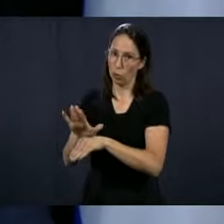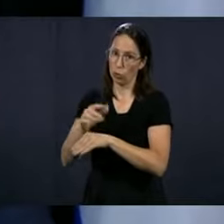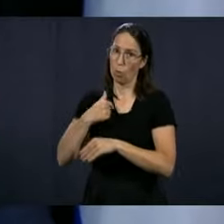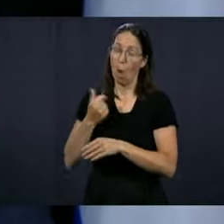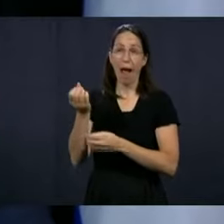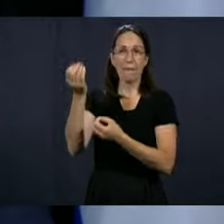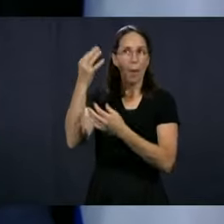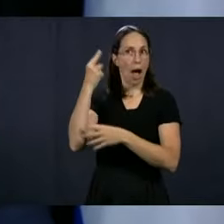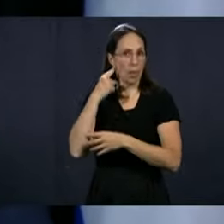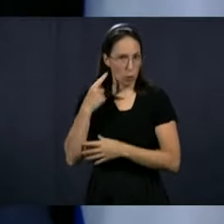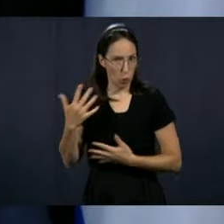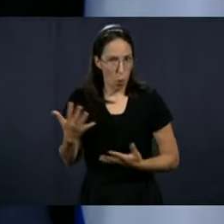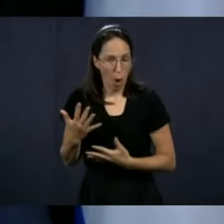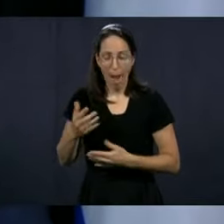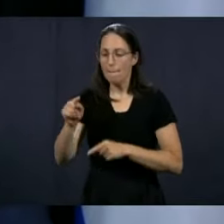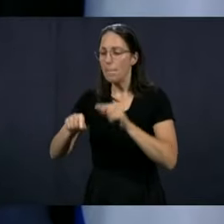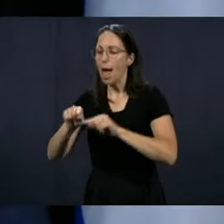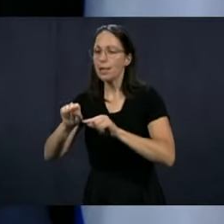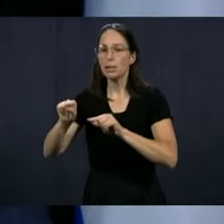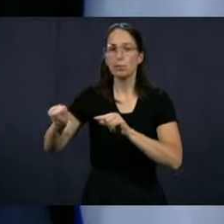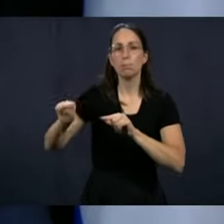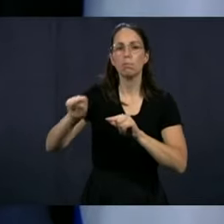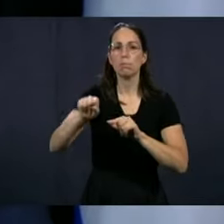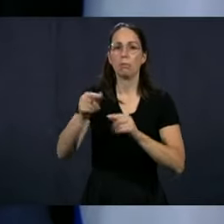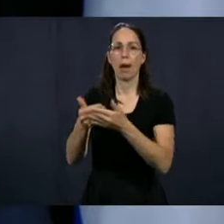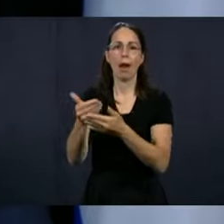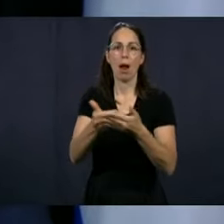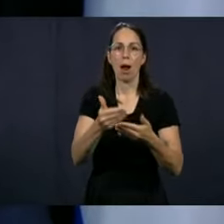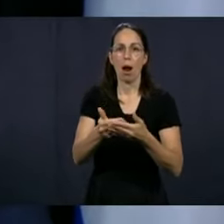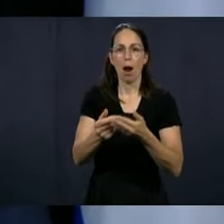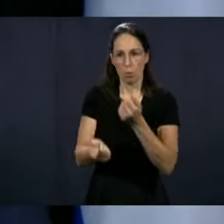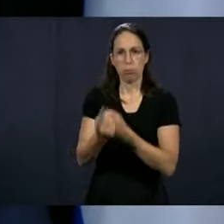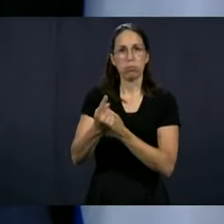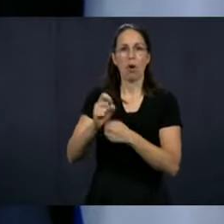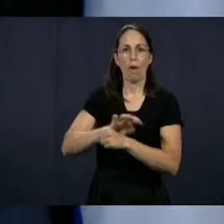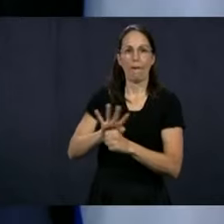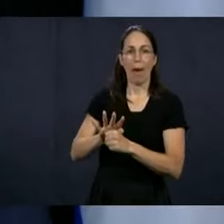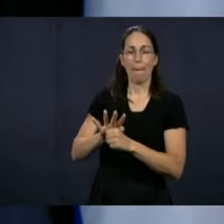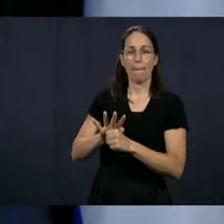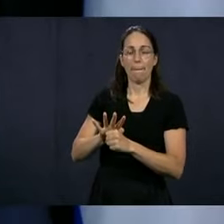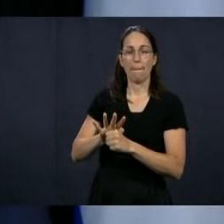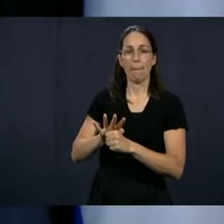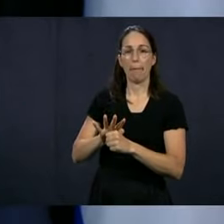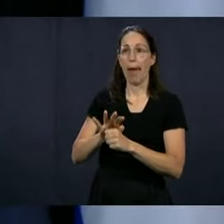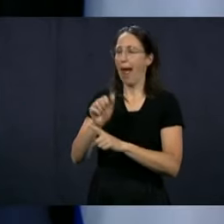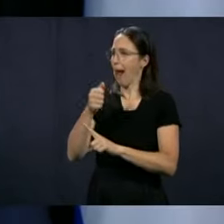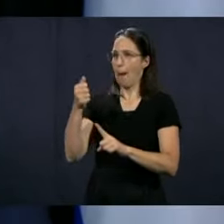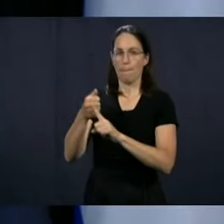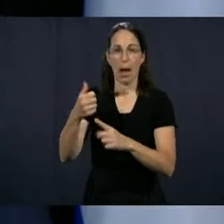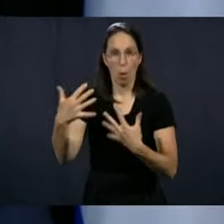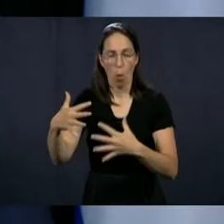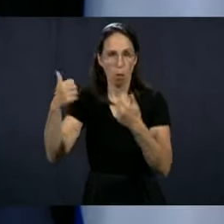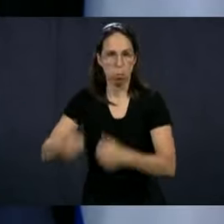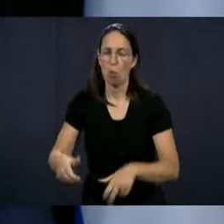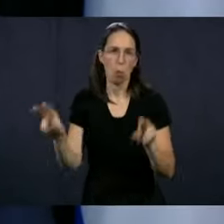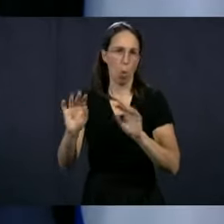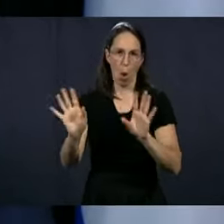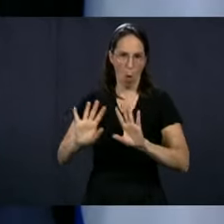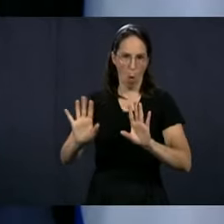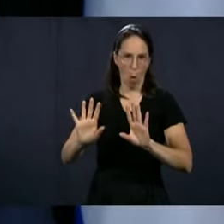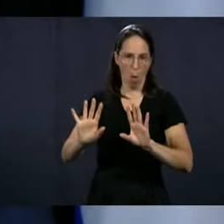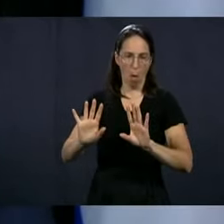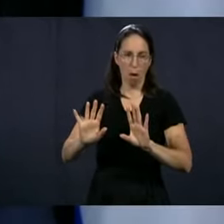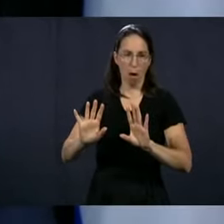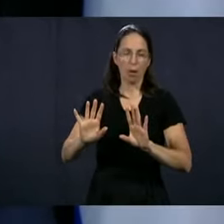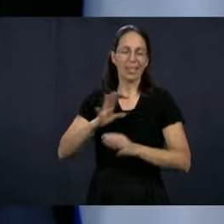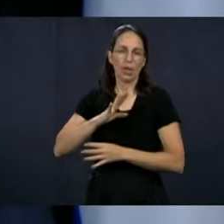that I had is that there was in certain places there were cases, but there were no negative impacts in a significant